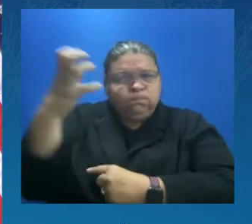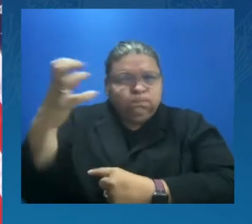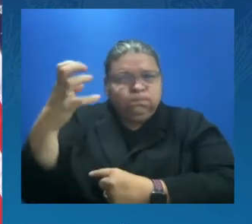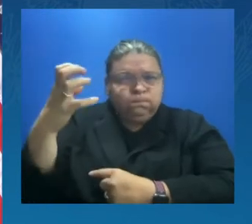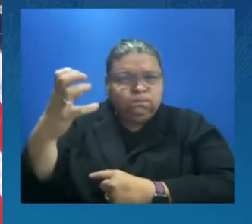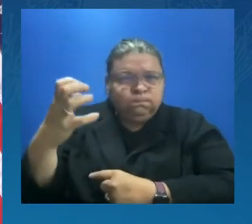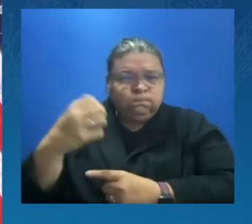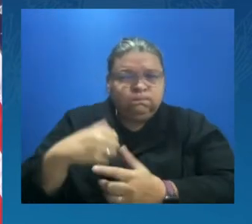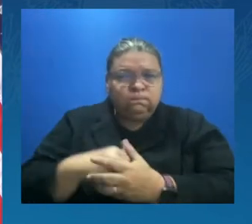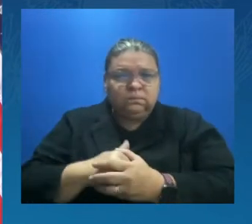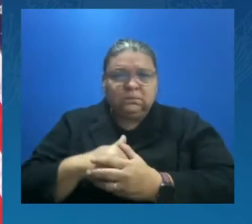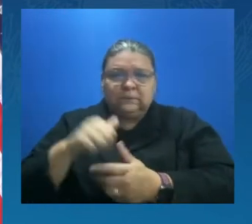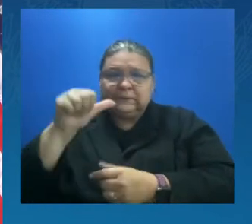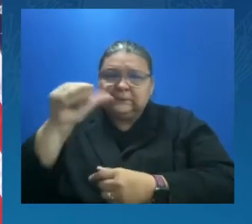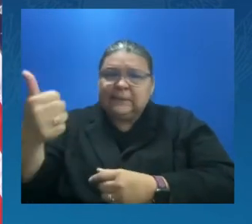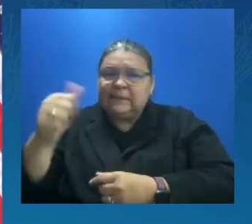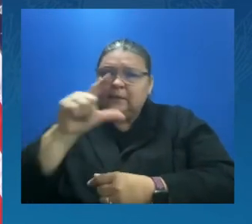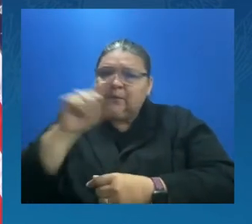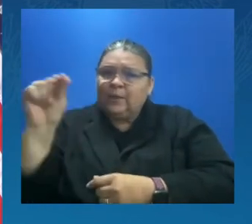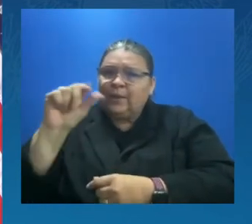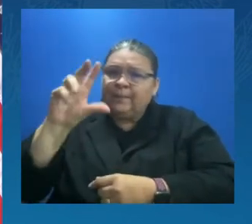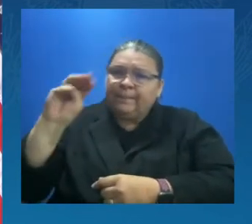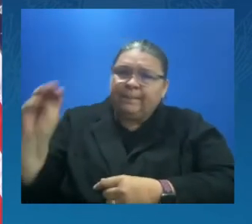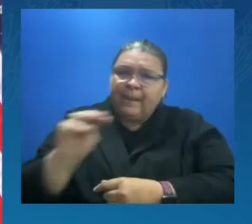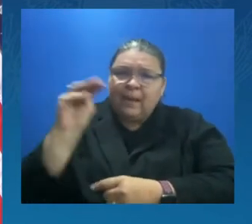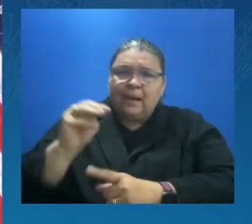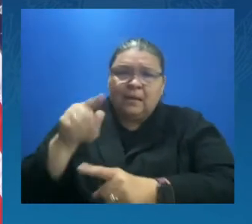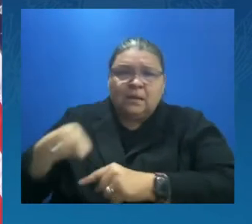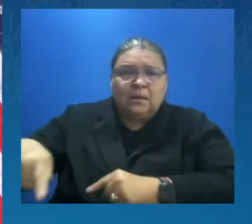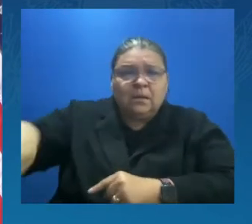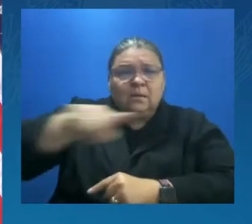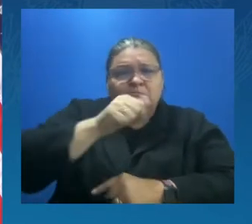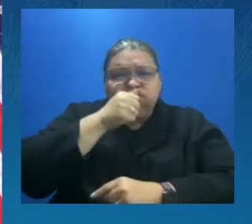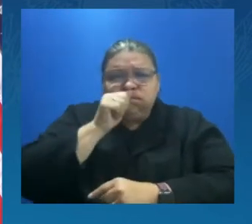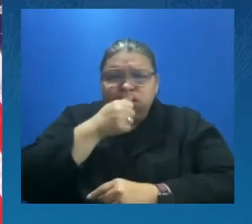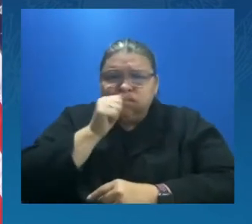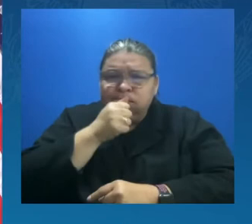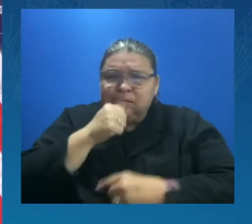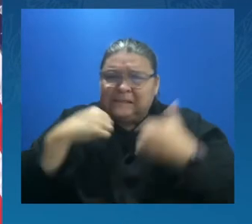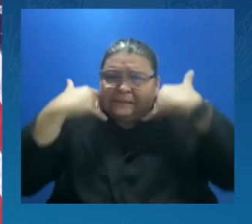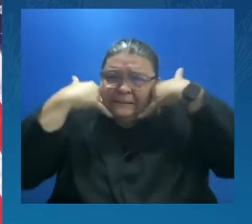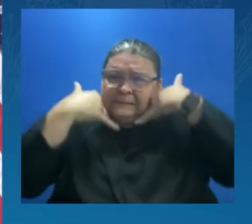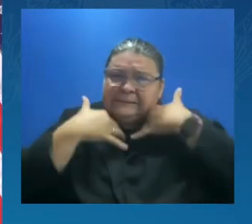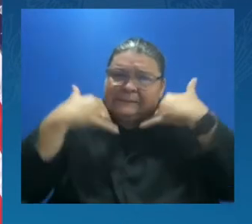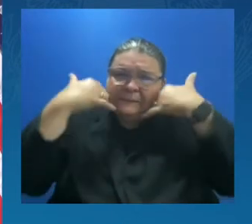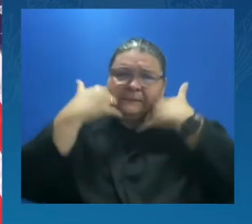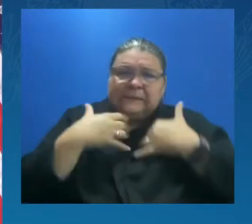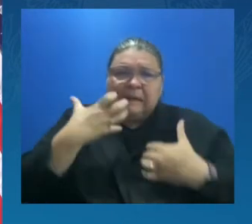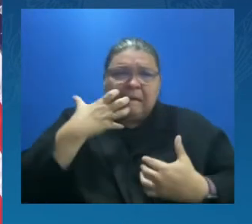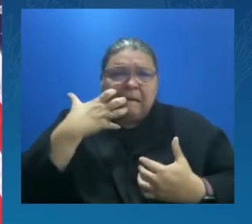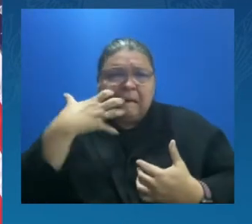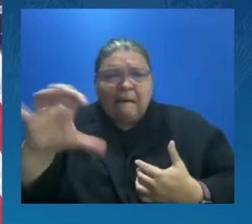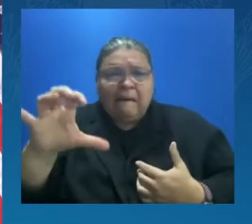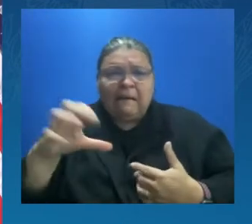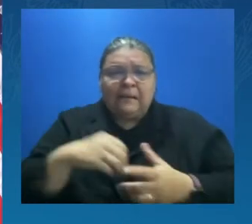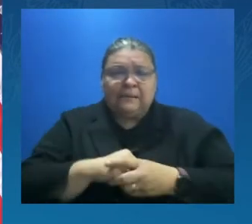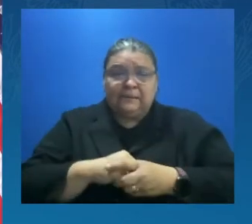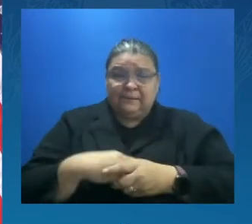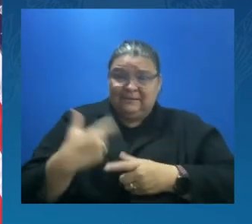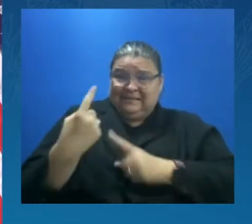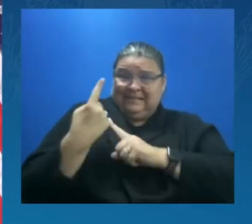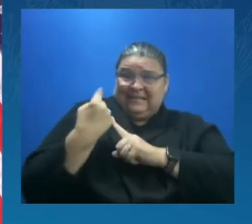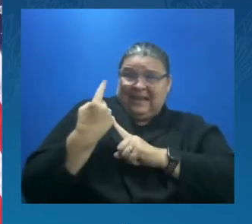Last year, our nation experienced a total of 20 climate-driven extreme